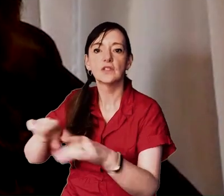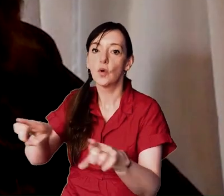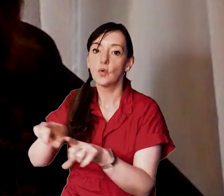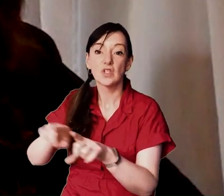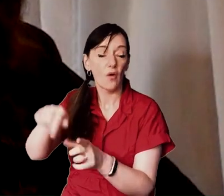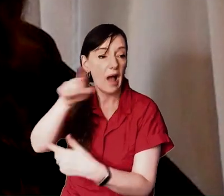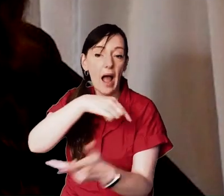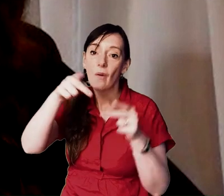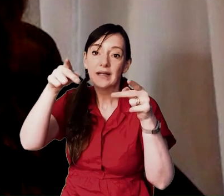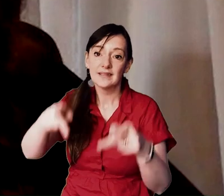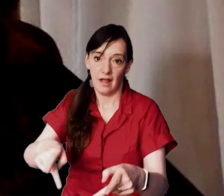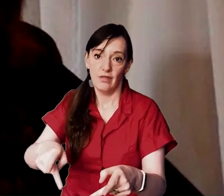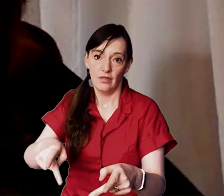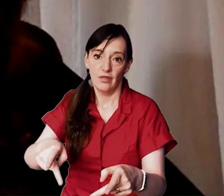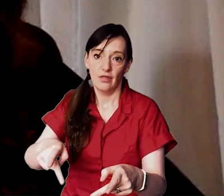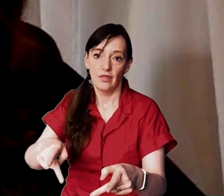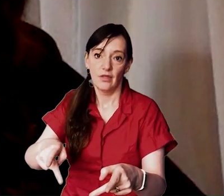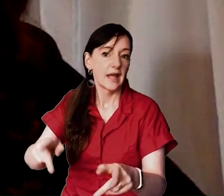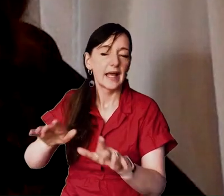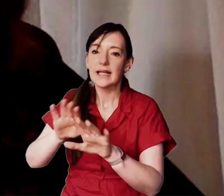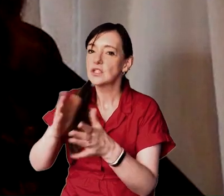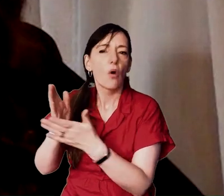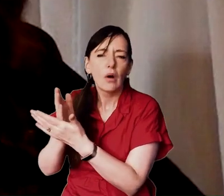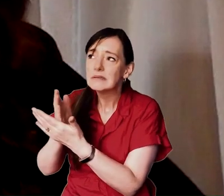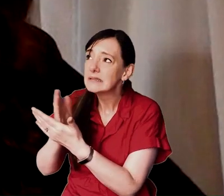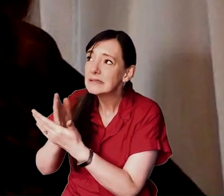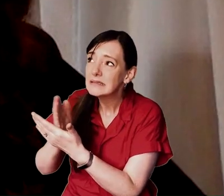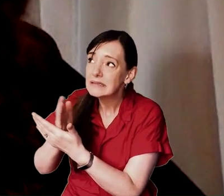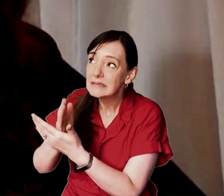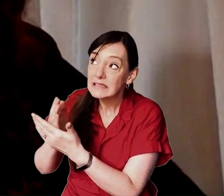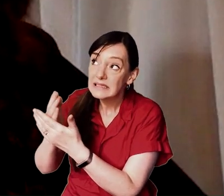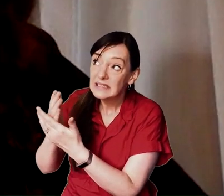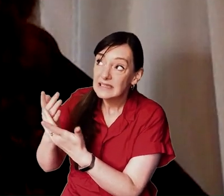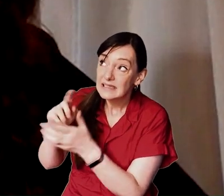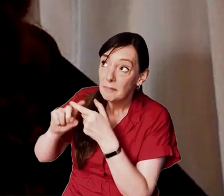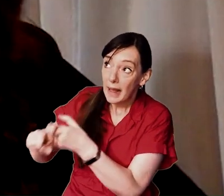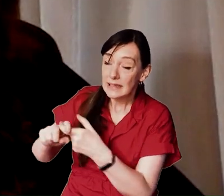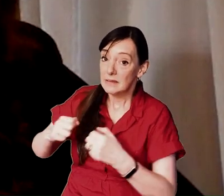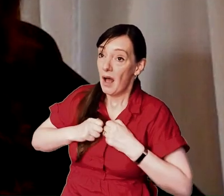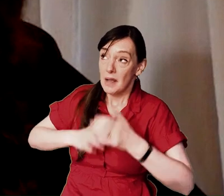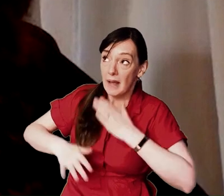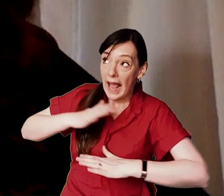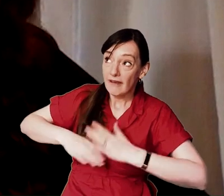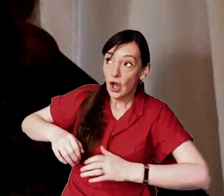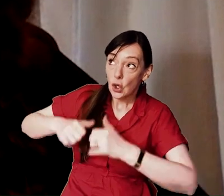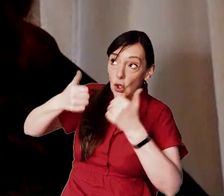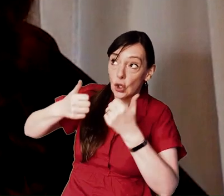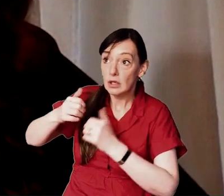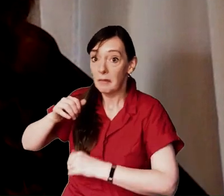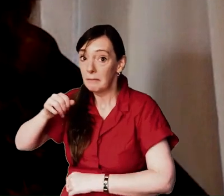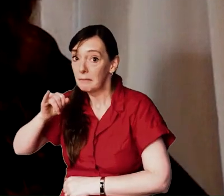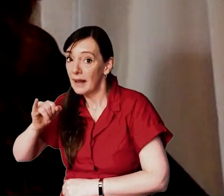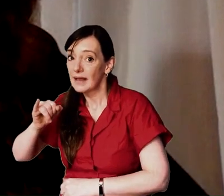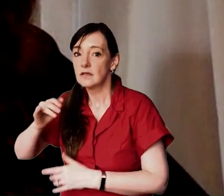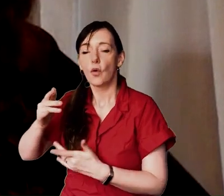now the outcome isn't a gamble it isn't hanging in the balance based on how good we've been or how productive we've been